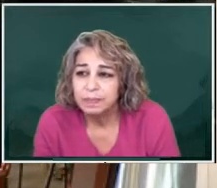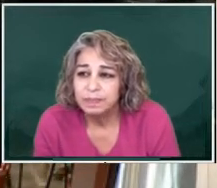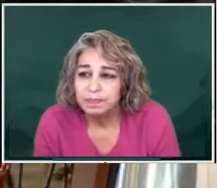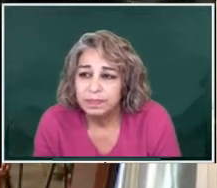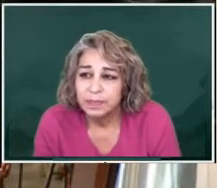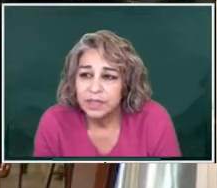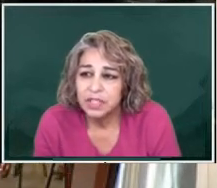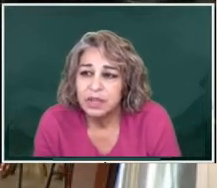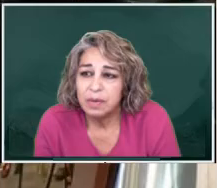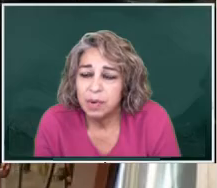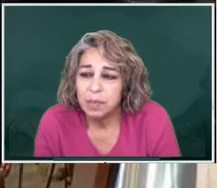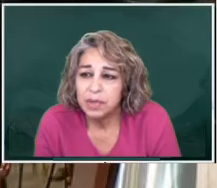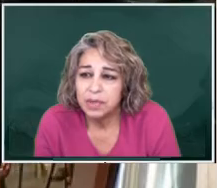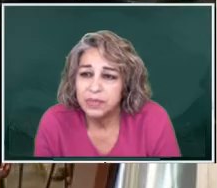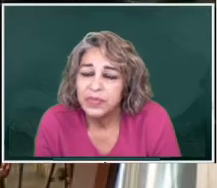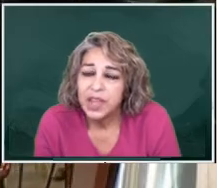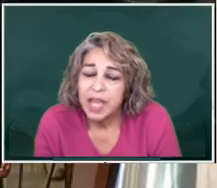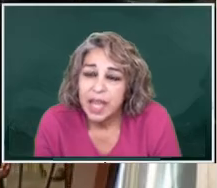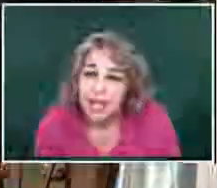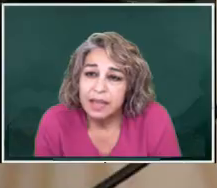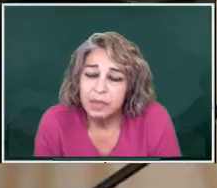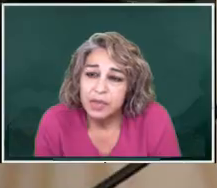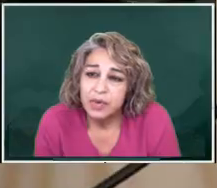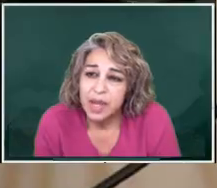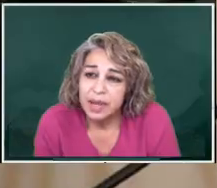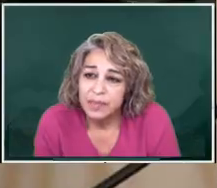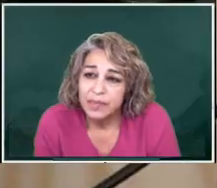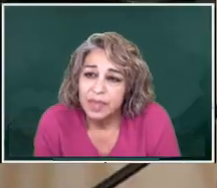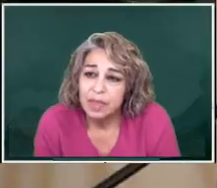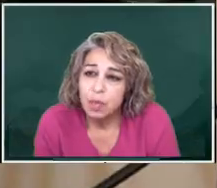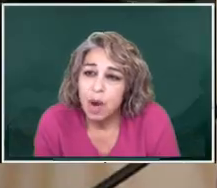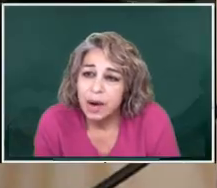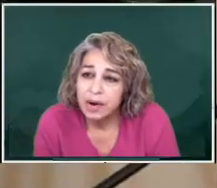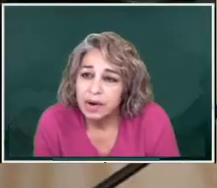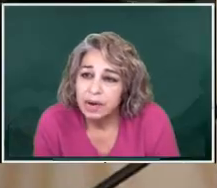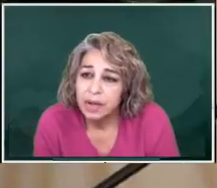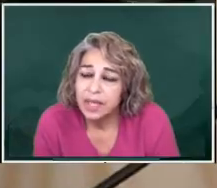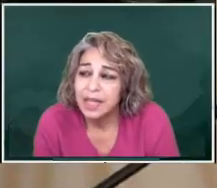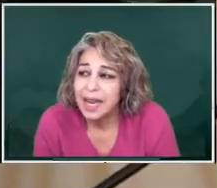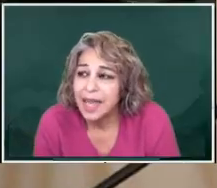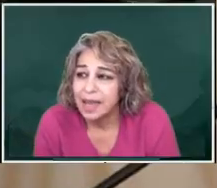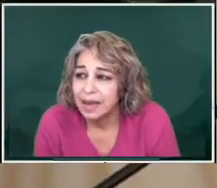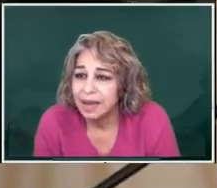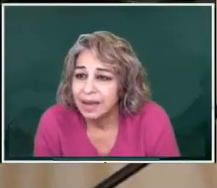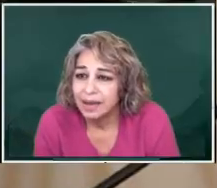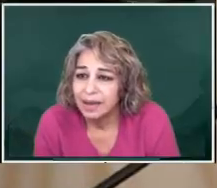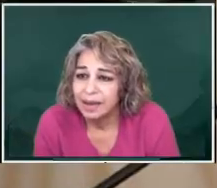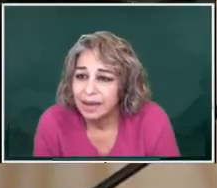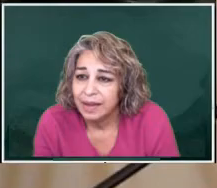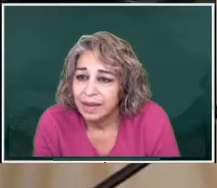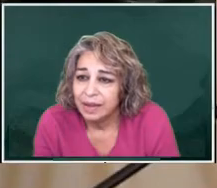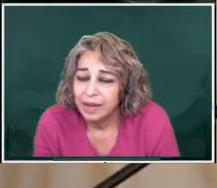to that proposal. And number three, the water in the lake.